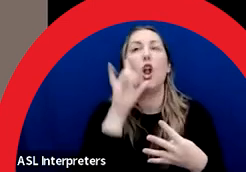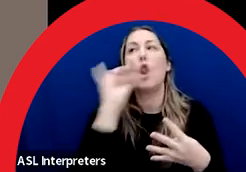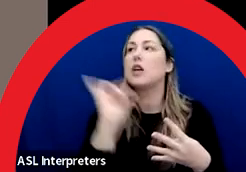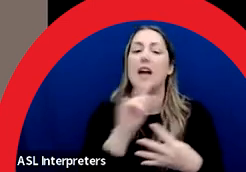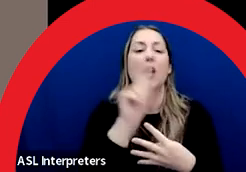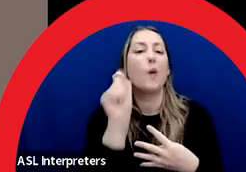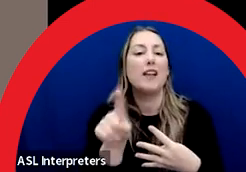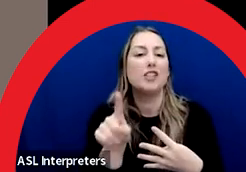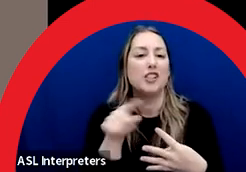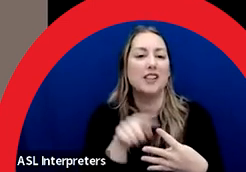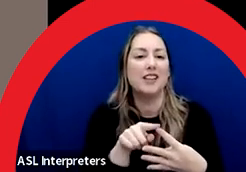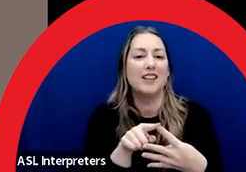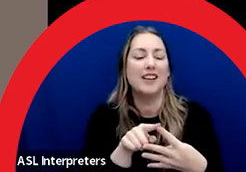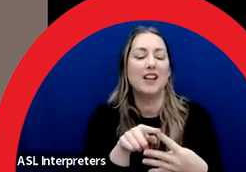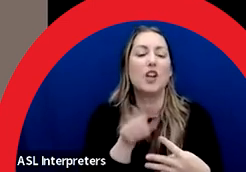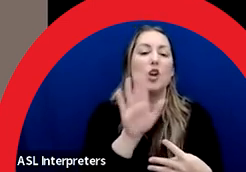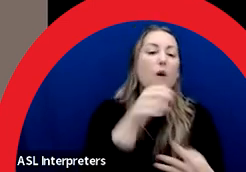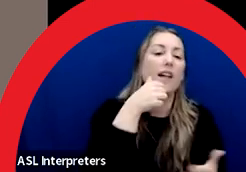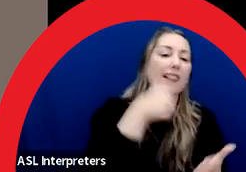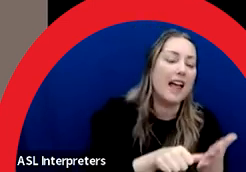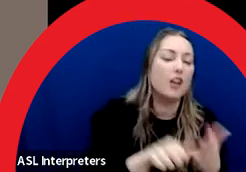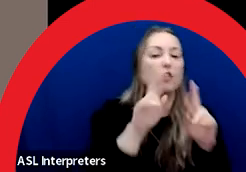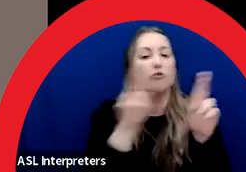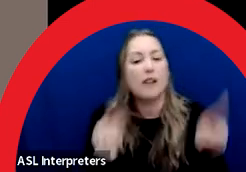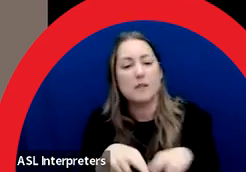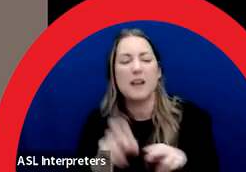of your letter, image, and resume or CV.